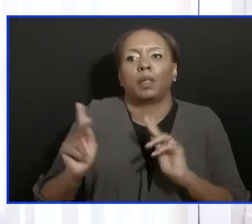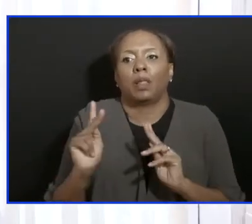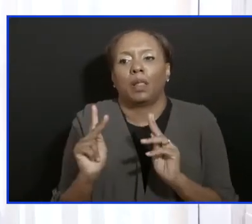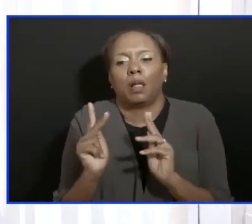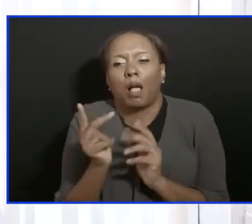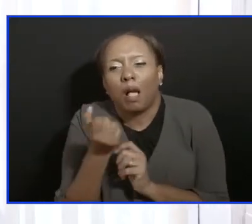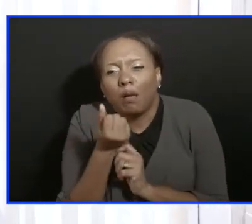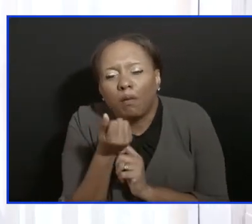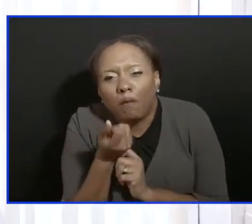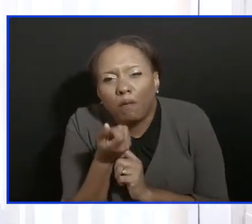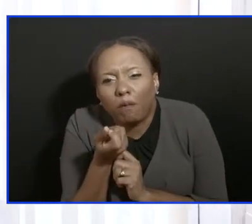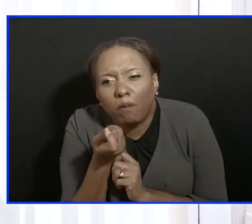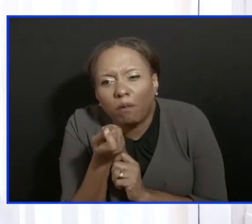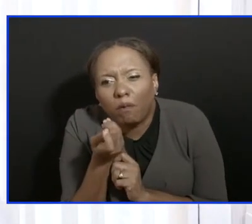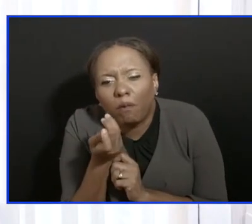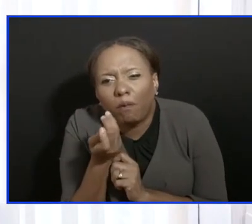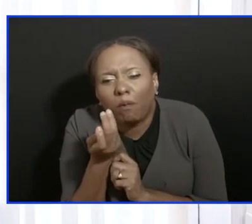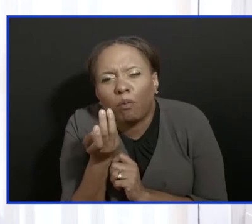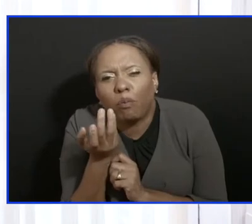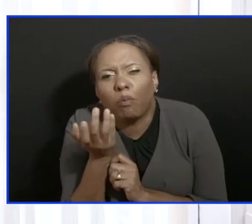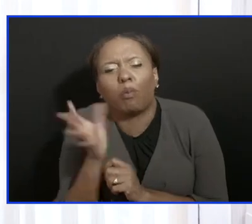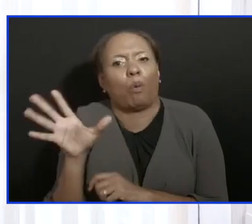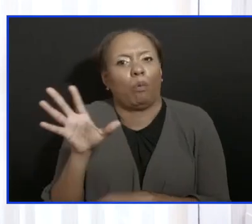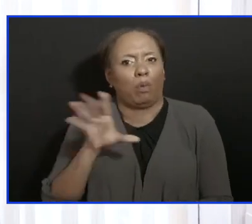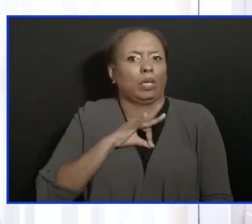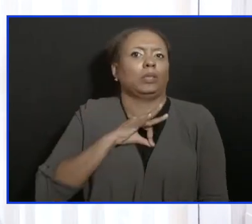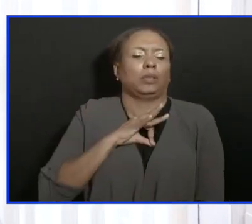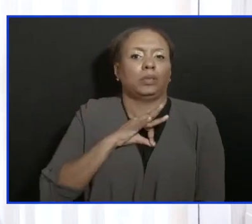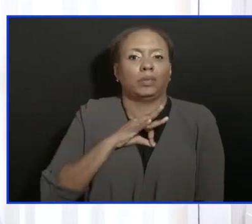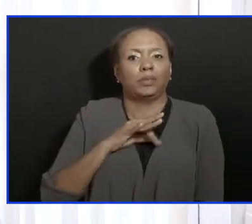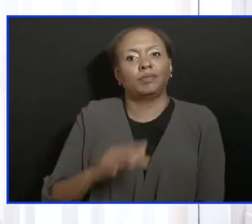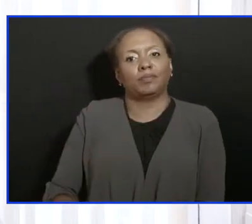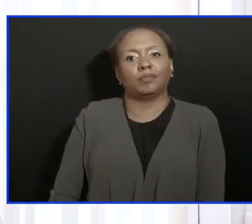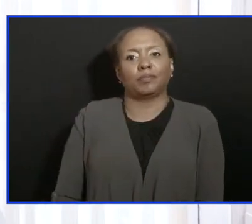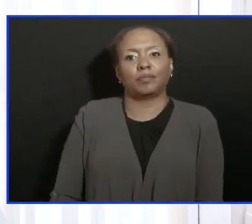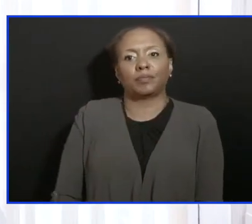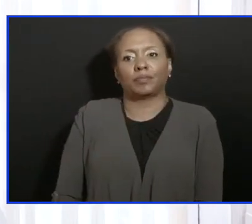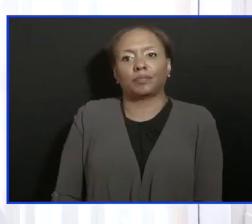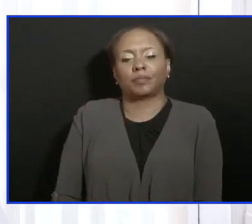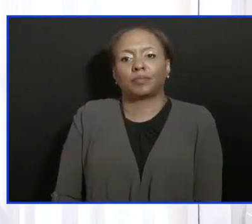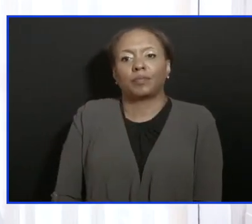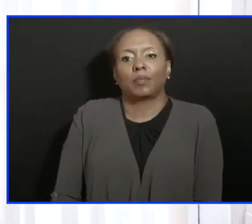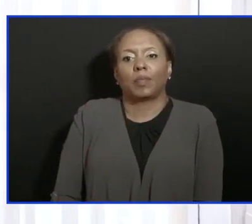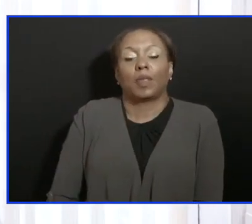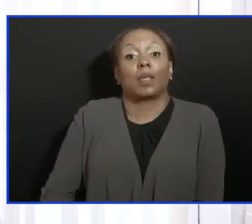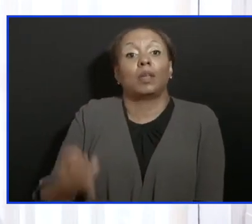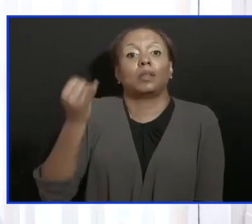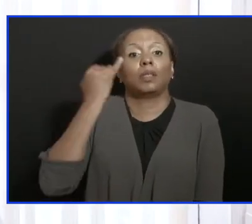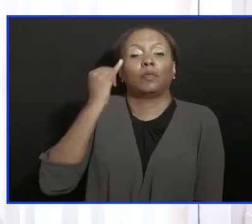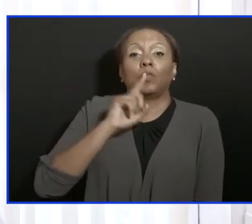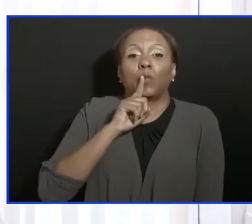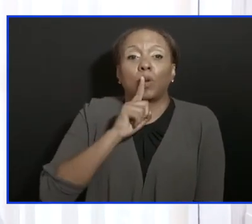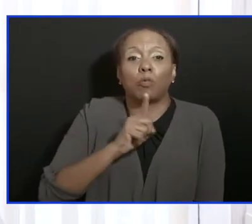in them at a higher viral load at a much longer period of time. So that if we apply our hearts to these things and work